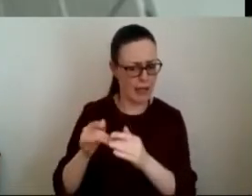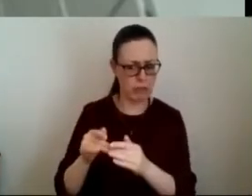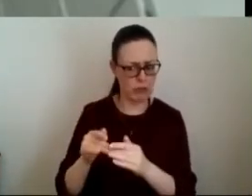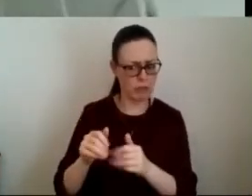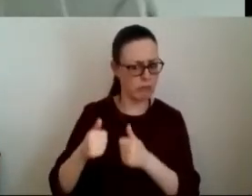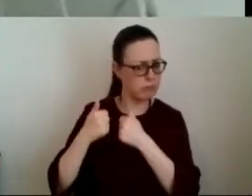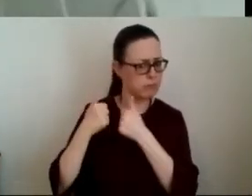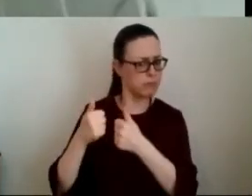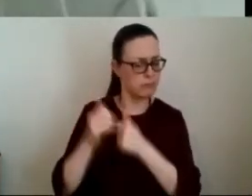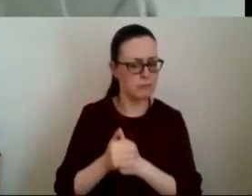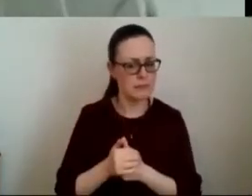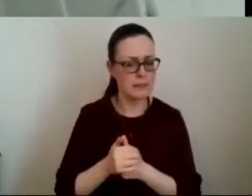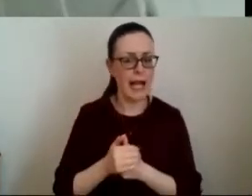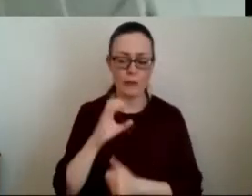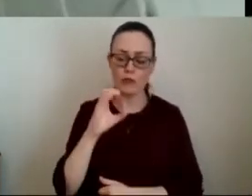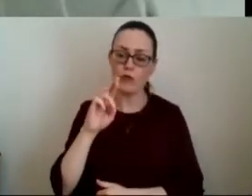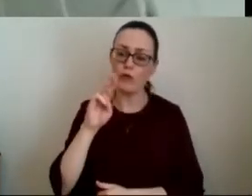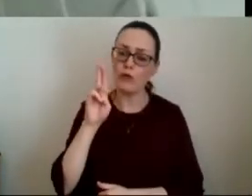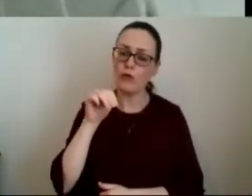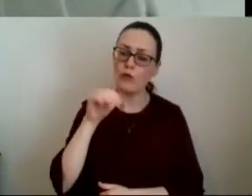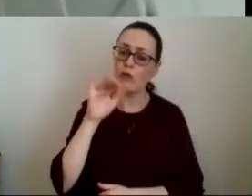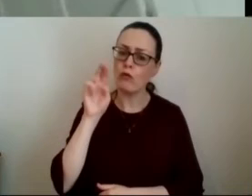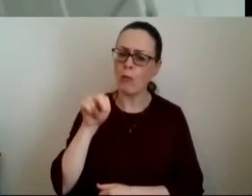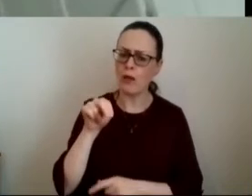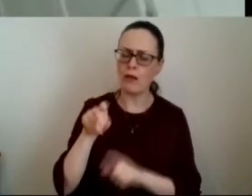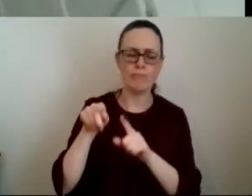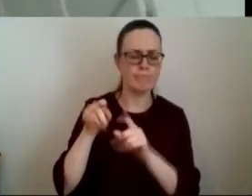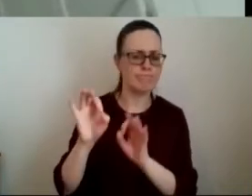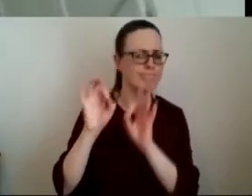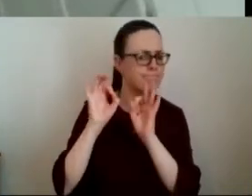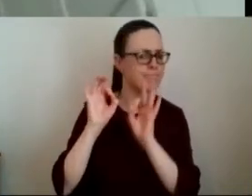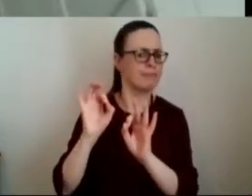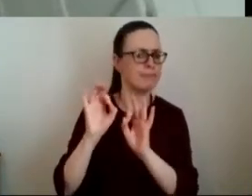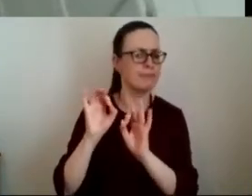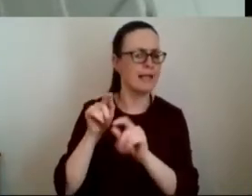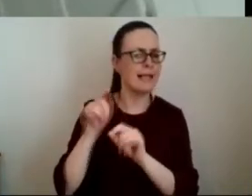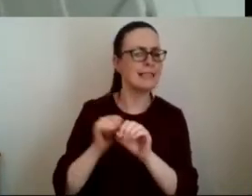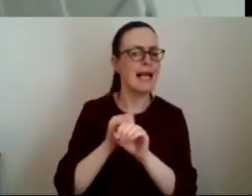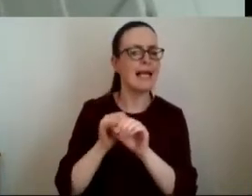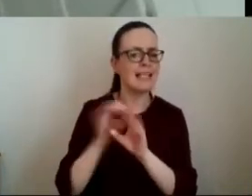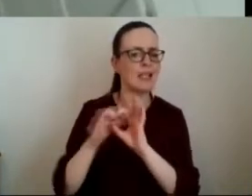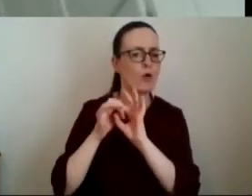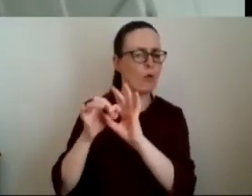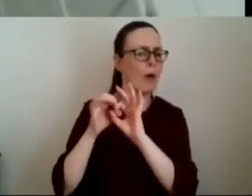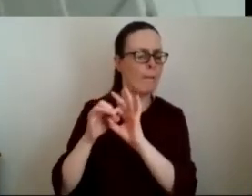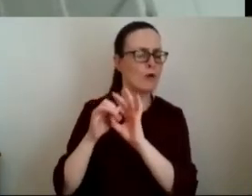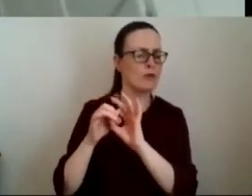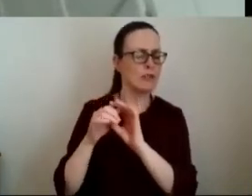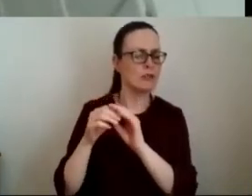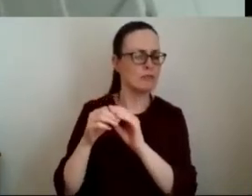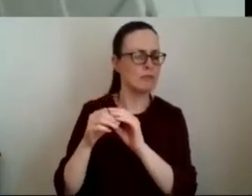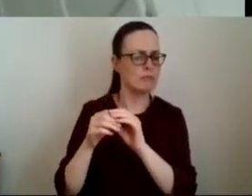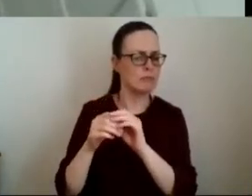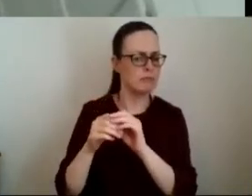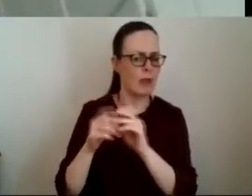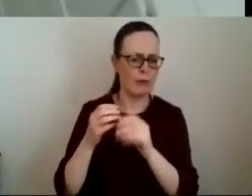crumlin really have been terrific in in making it work as a clinical cooperation uh and